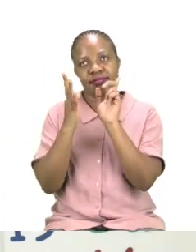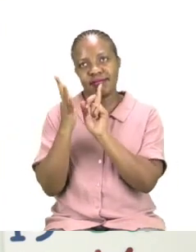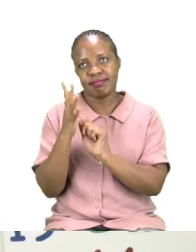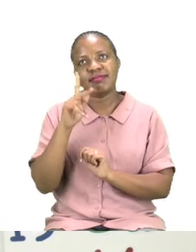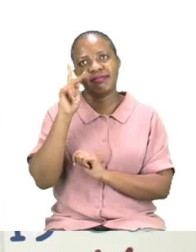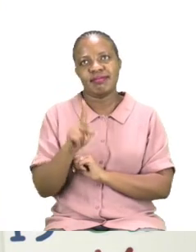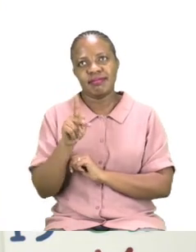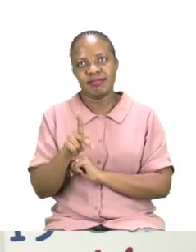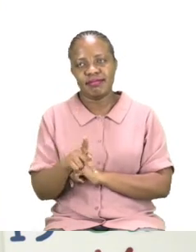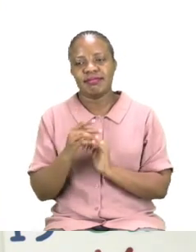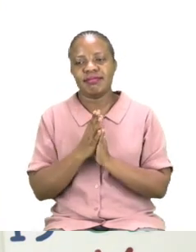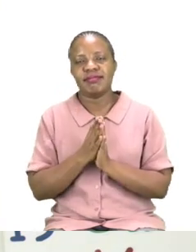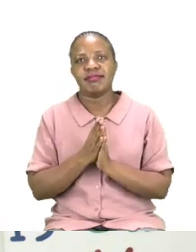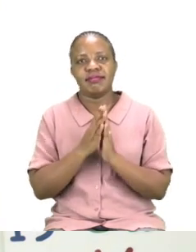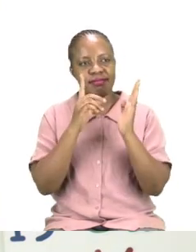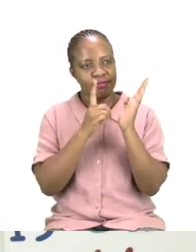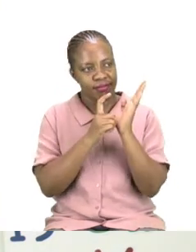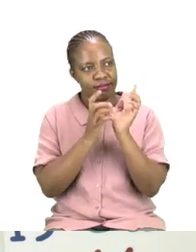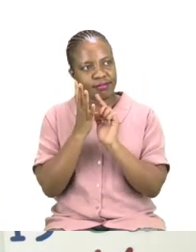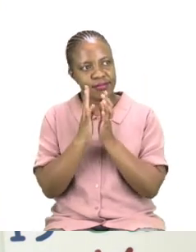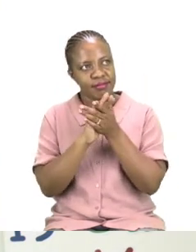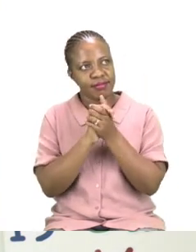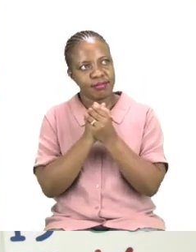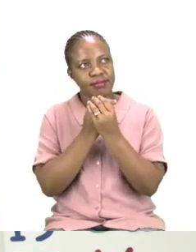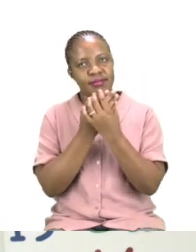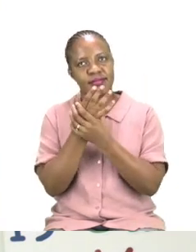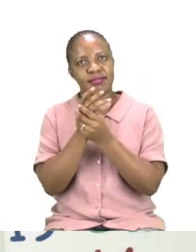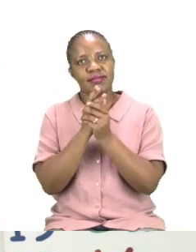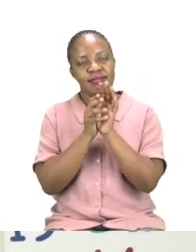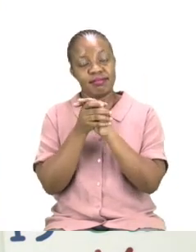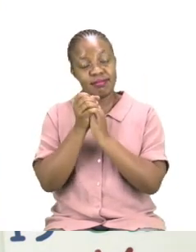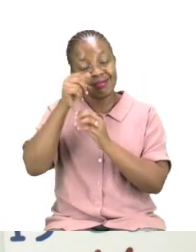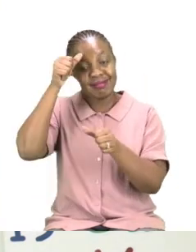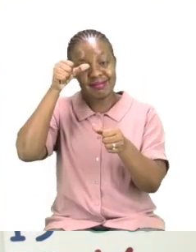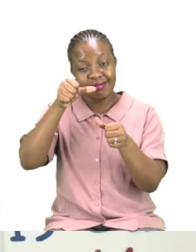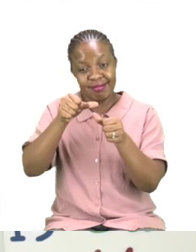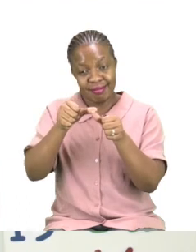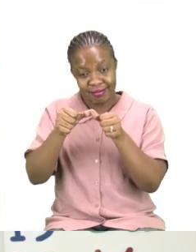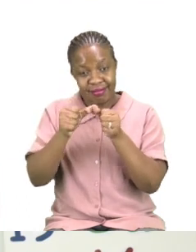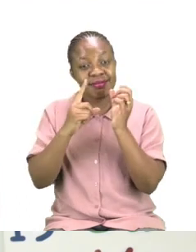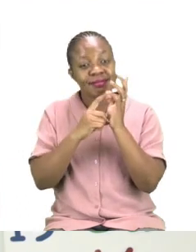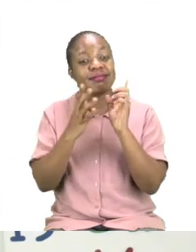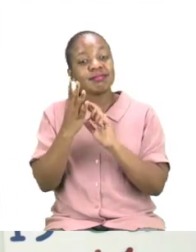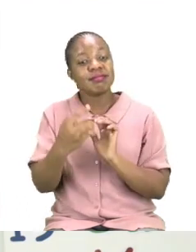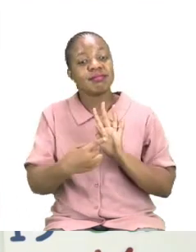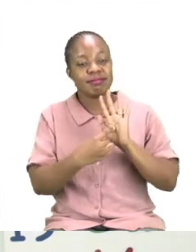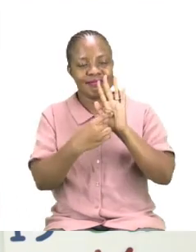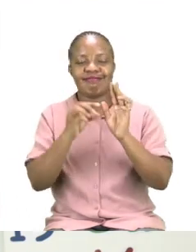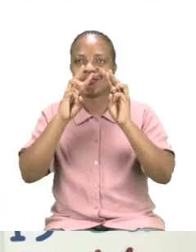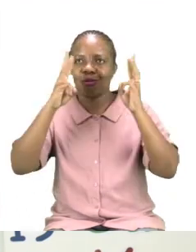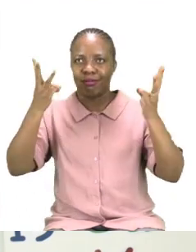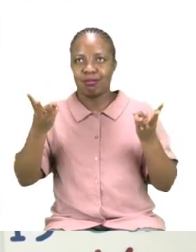rub your hands. Remember, when we sanitize, we are showing the world that we are